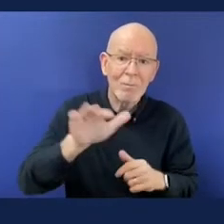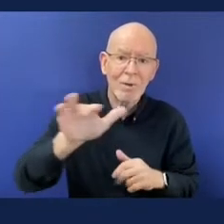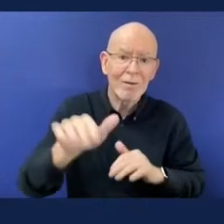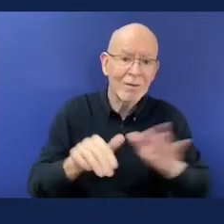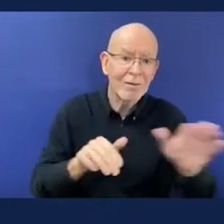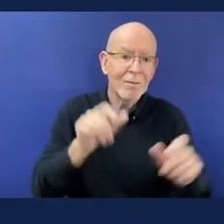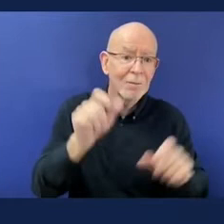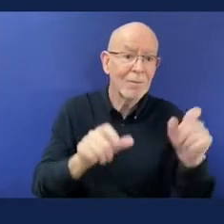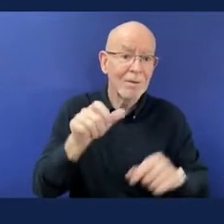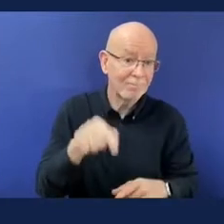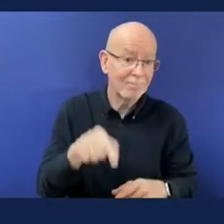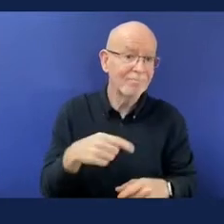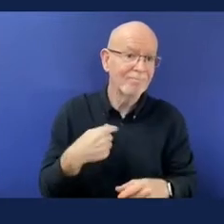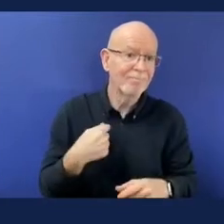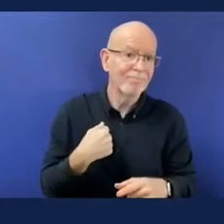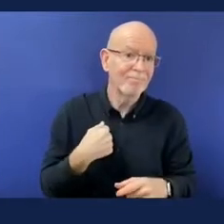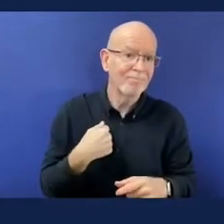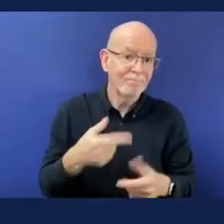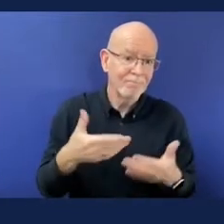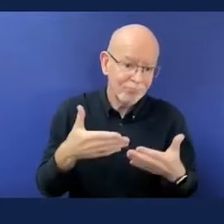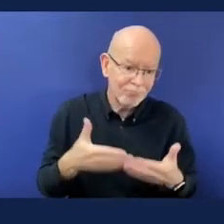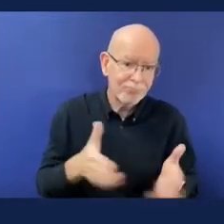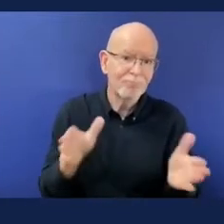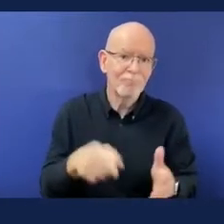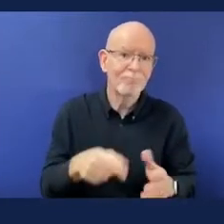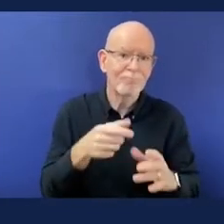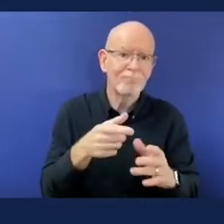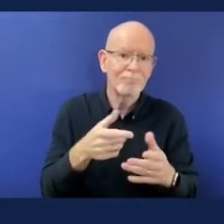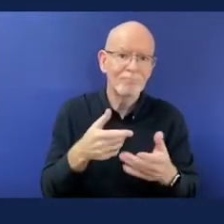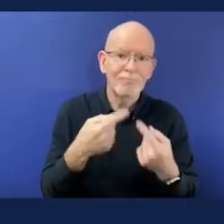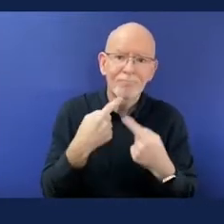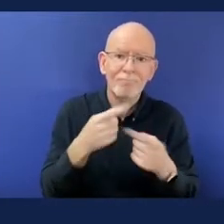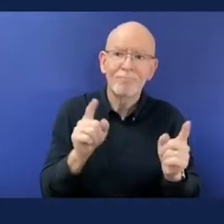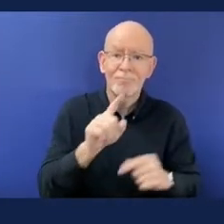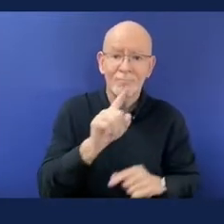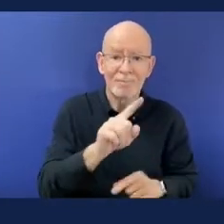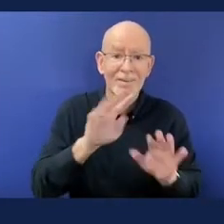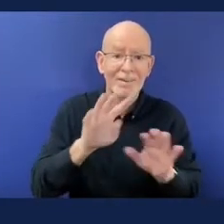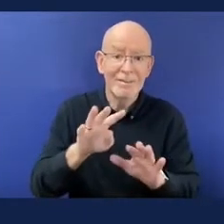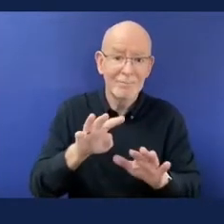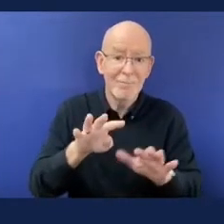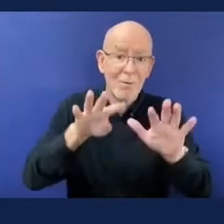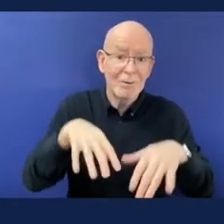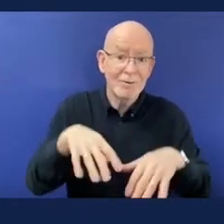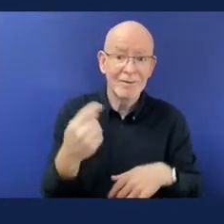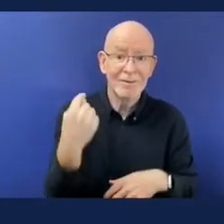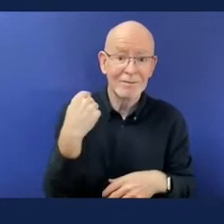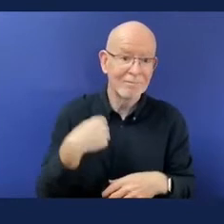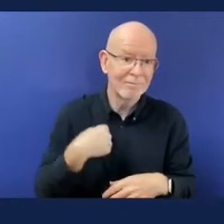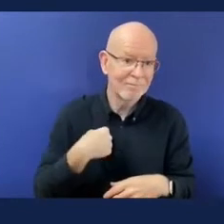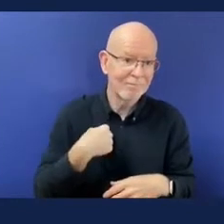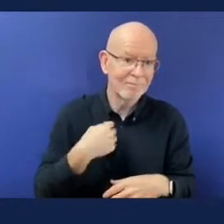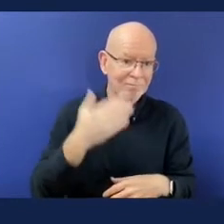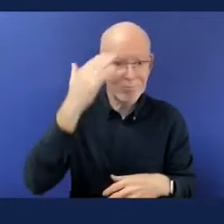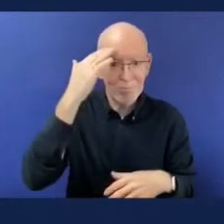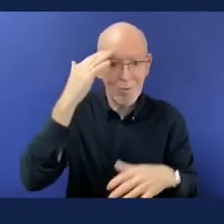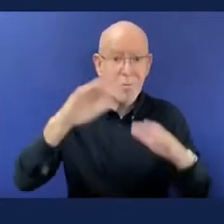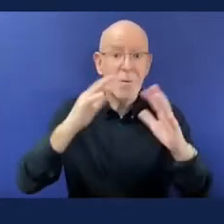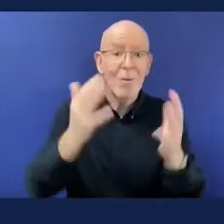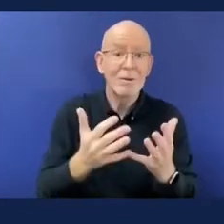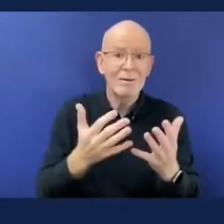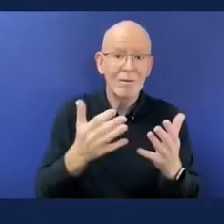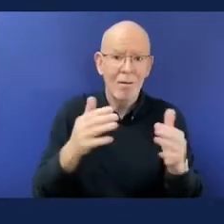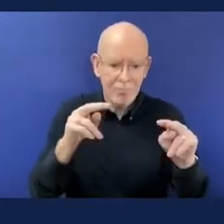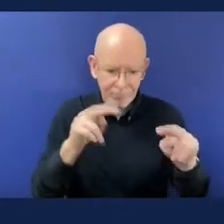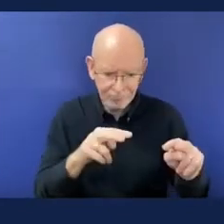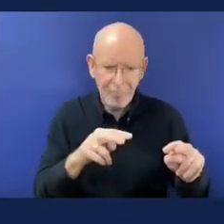now in creating this advert we said look where do we stand in the world of disability in one lens it's pity